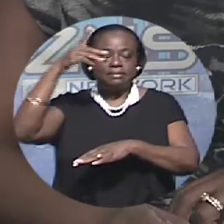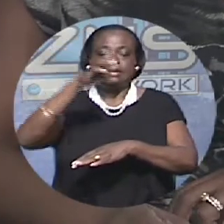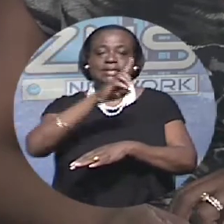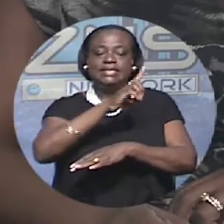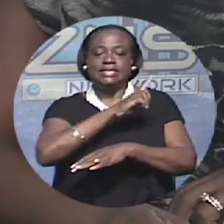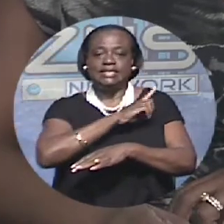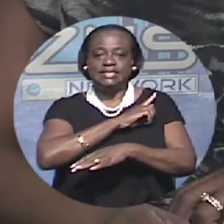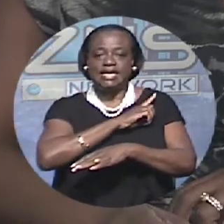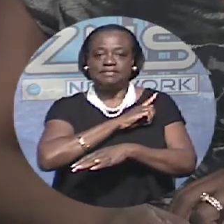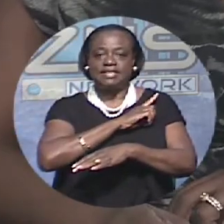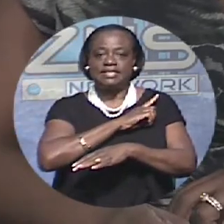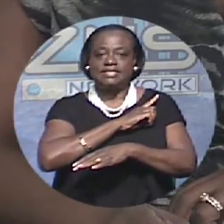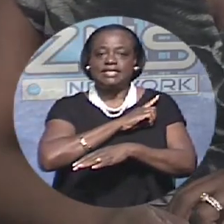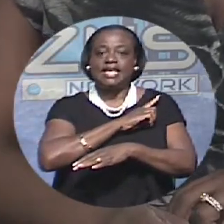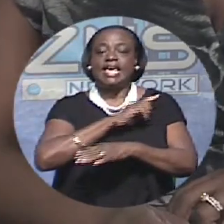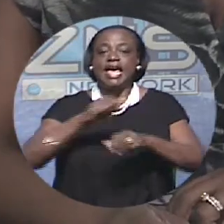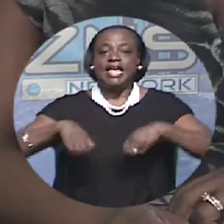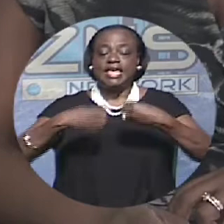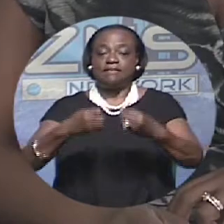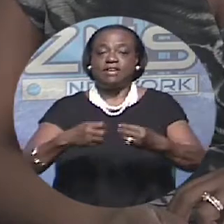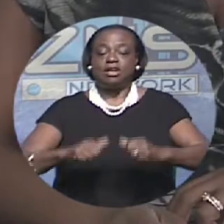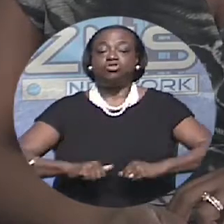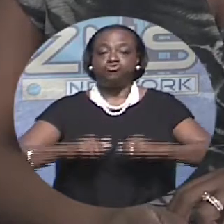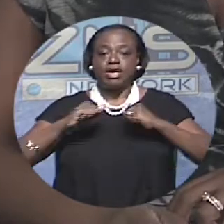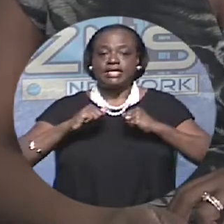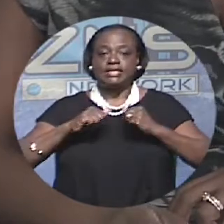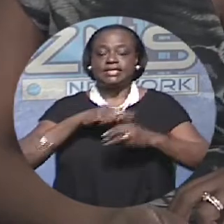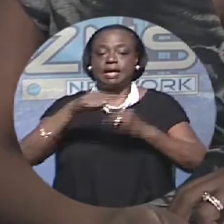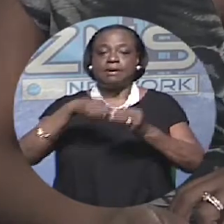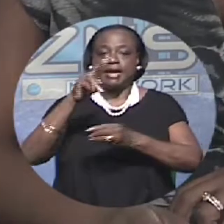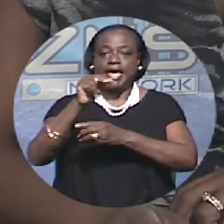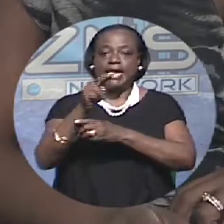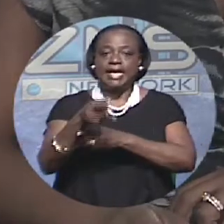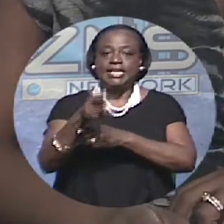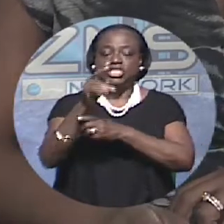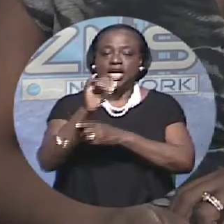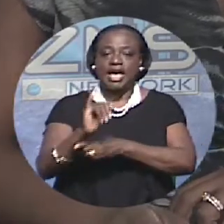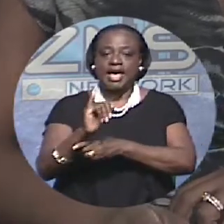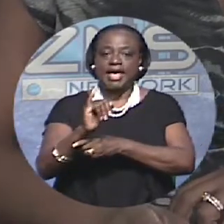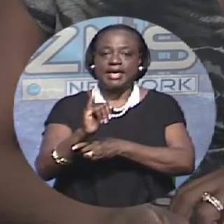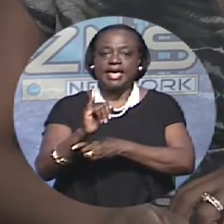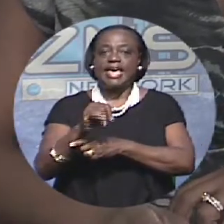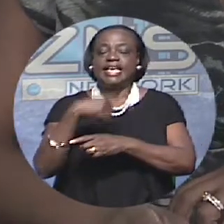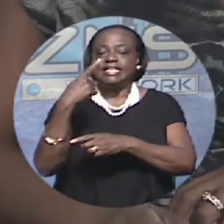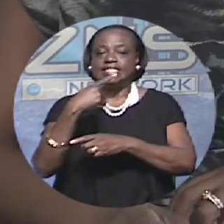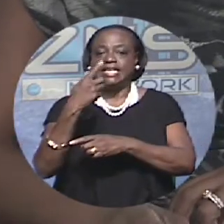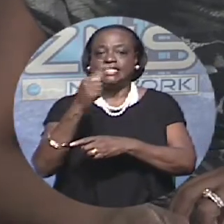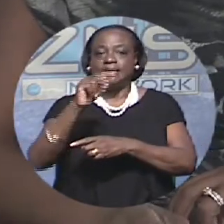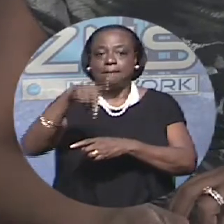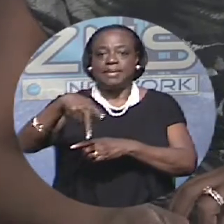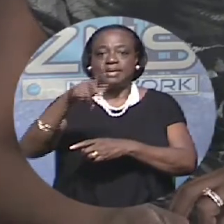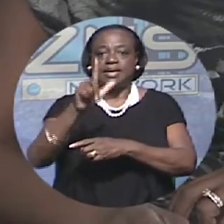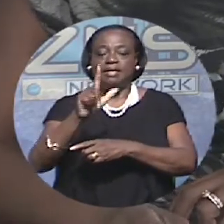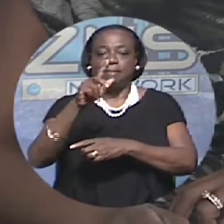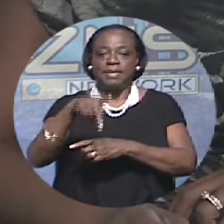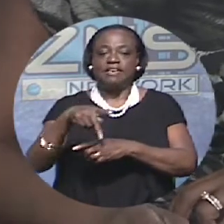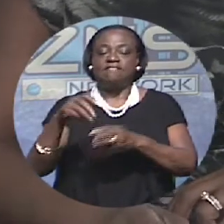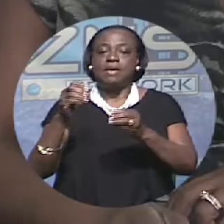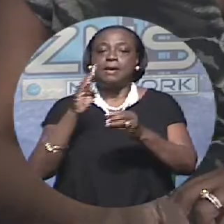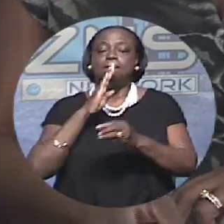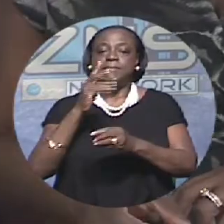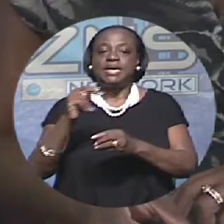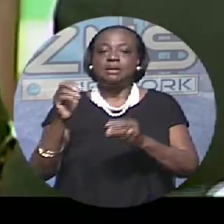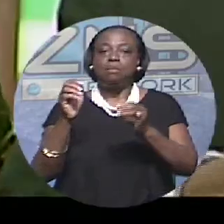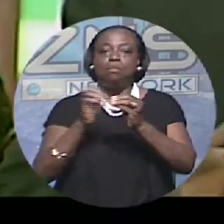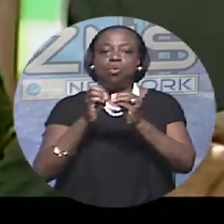impact of NHI in the House of Assembly. He charged that the Progressive Liberal Party has been more equitable than its predecessor in office.